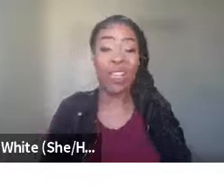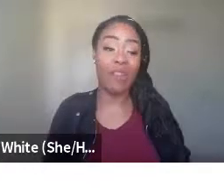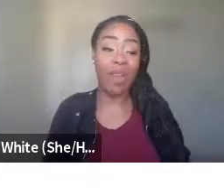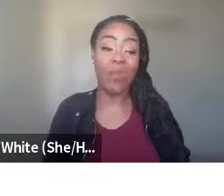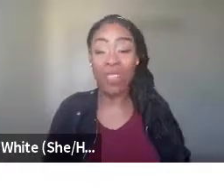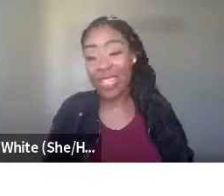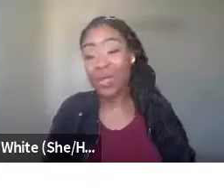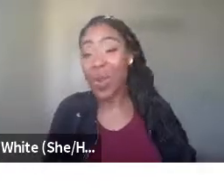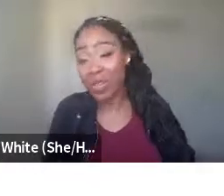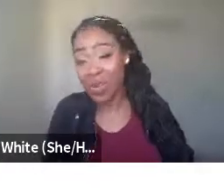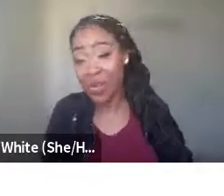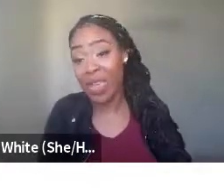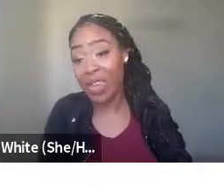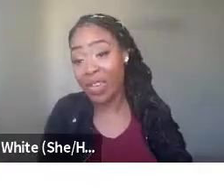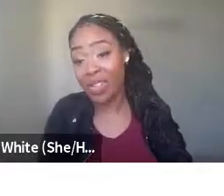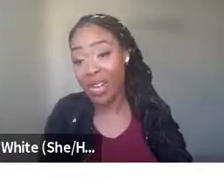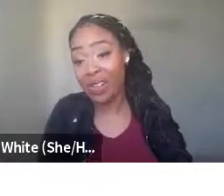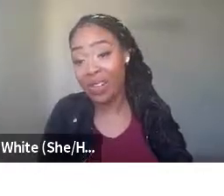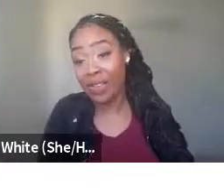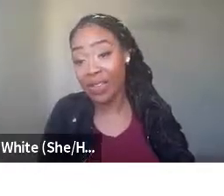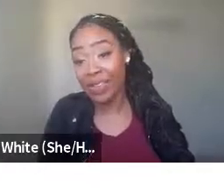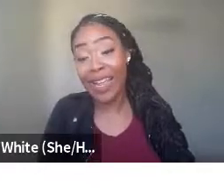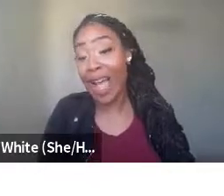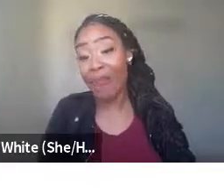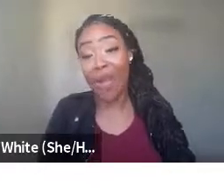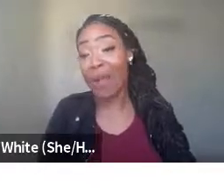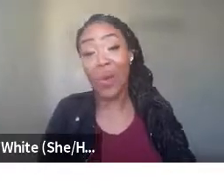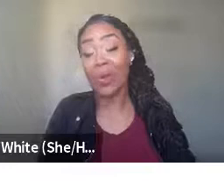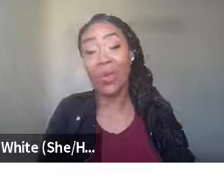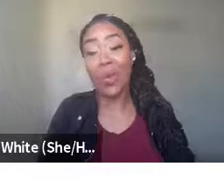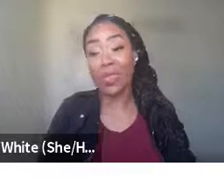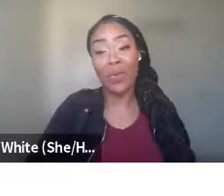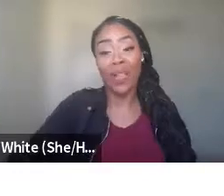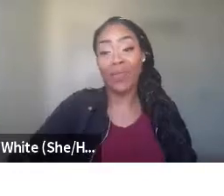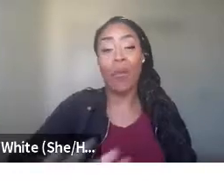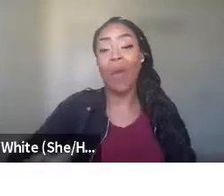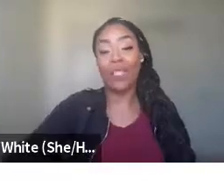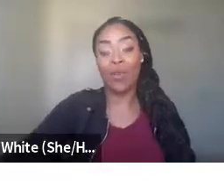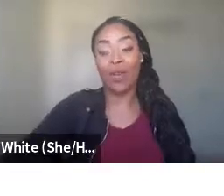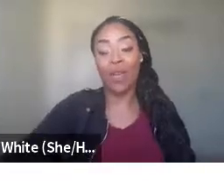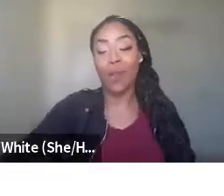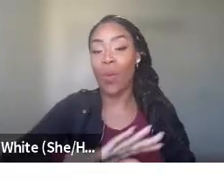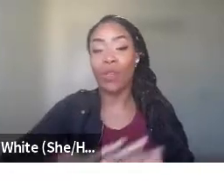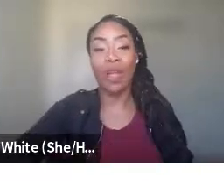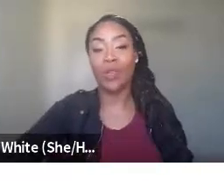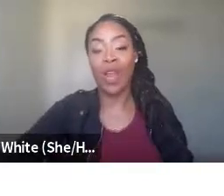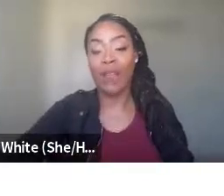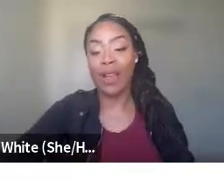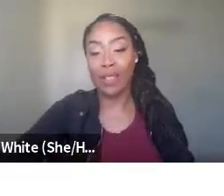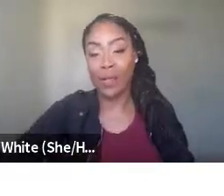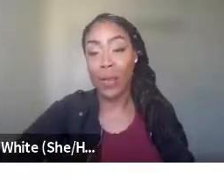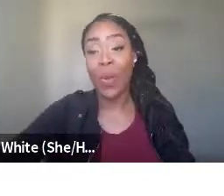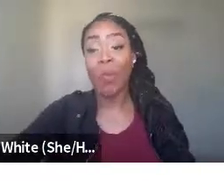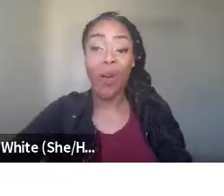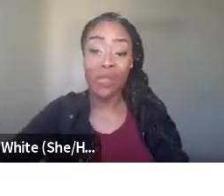you can make a lot of money in welding. Do you know how much money you can make in engineering? Like I'm totally cool with you. Like I want to support you becoming a welder. I'll do